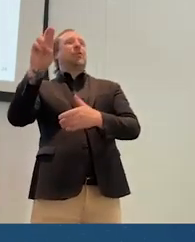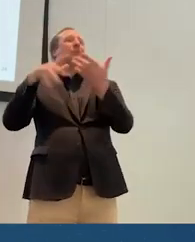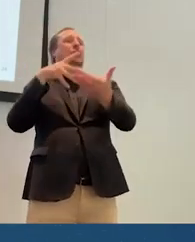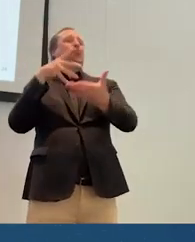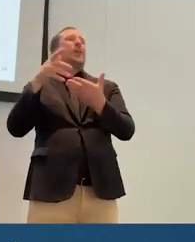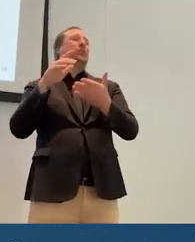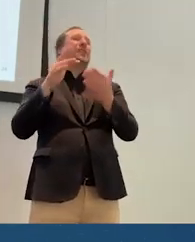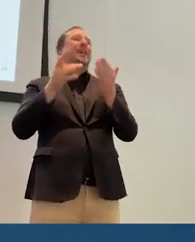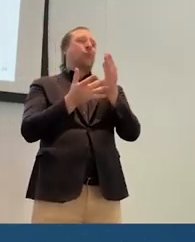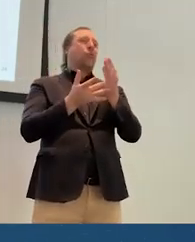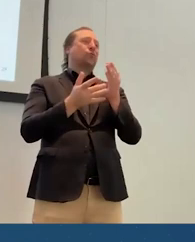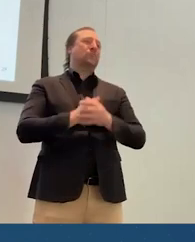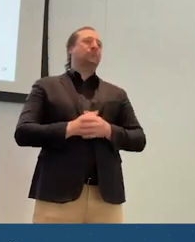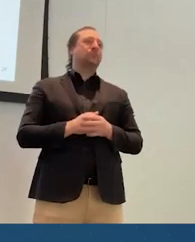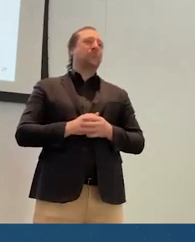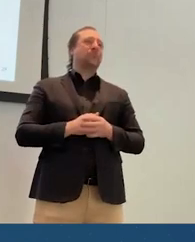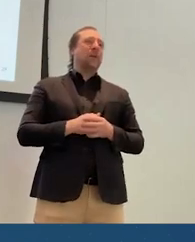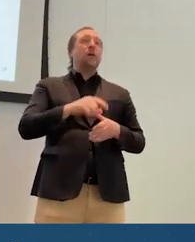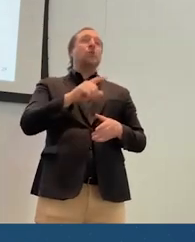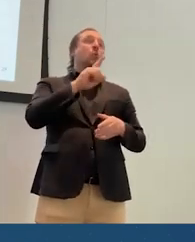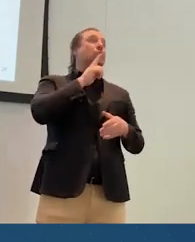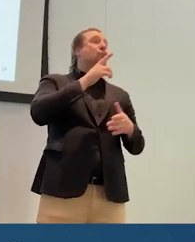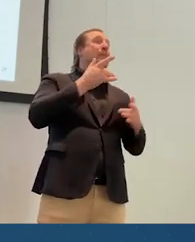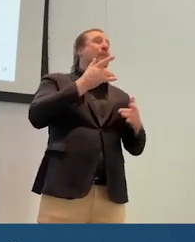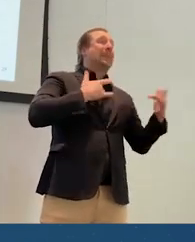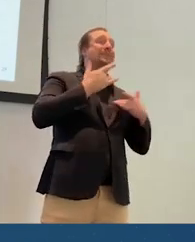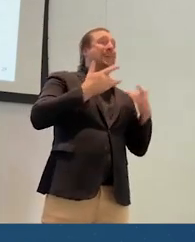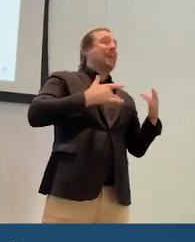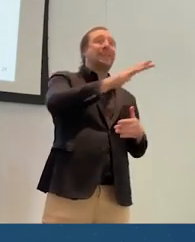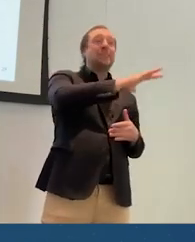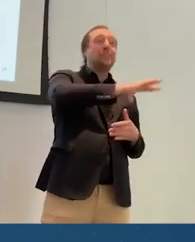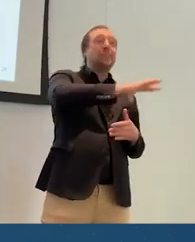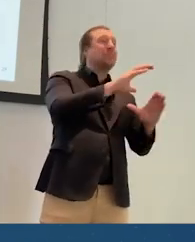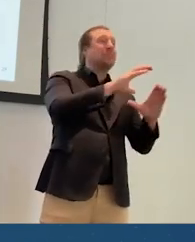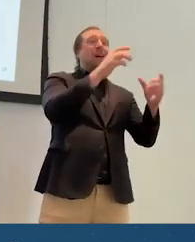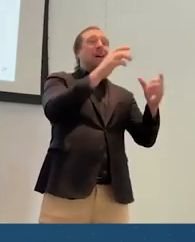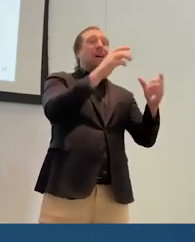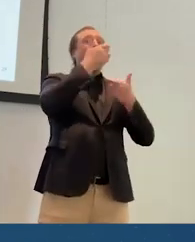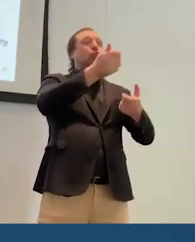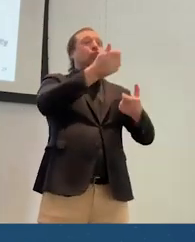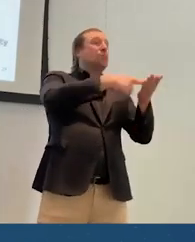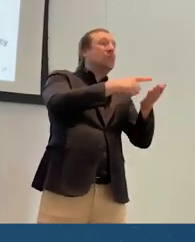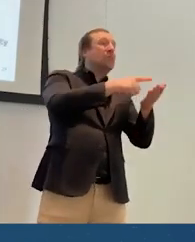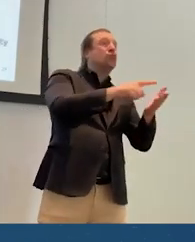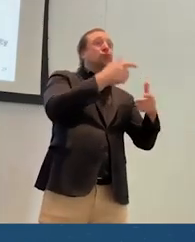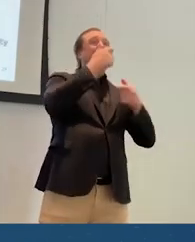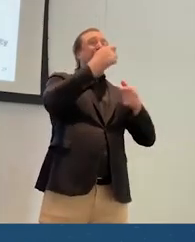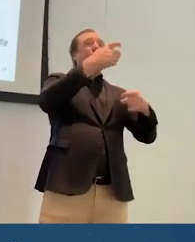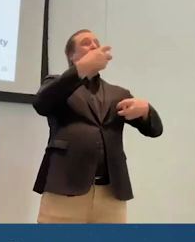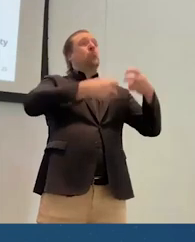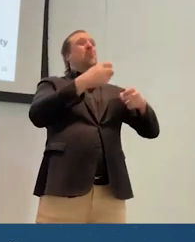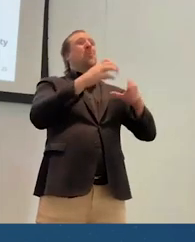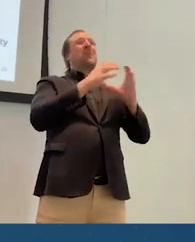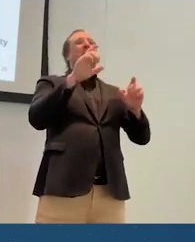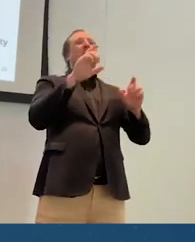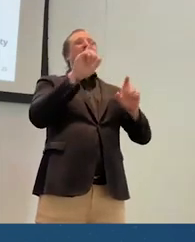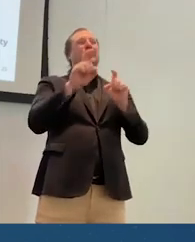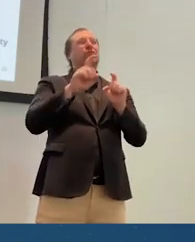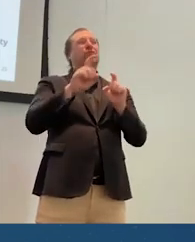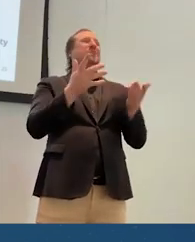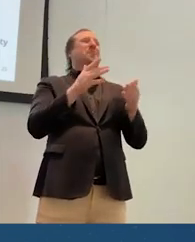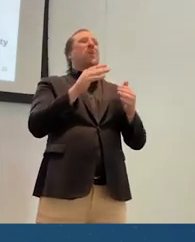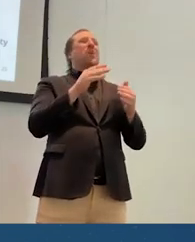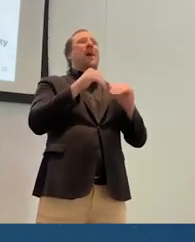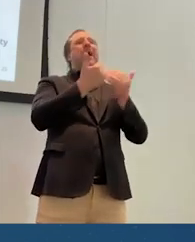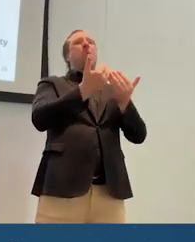So this is a very exciting space, lots of interesting research problems and also lots of questions about how to